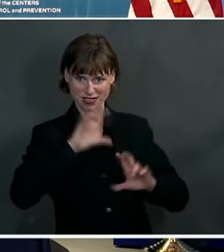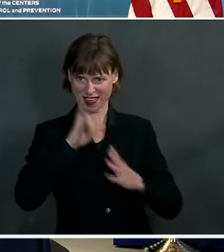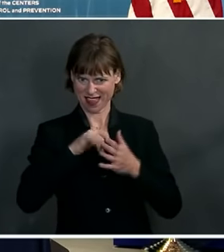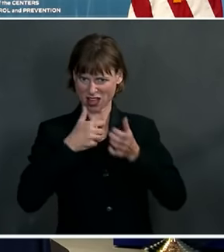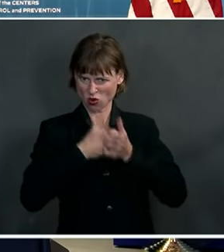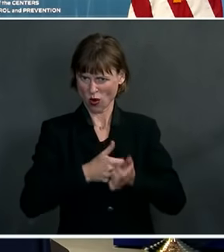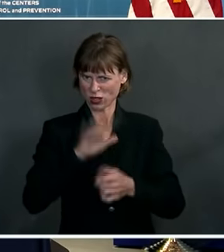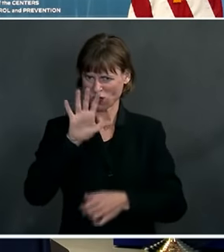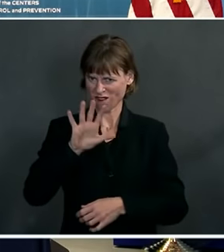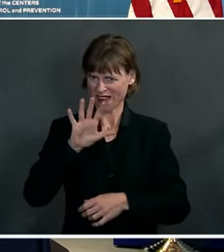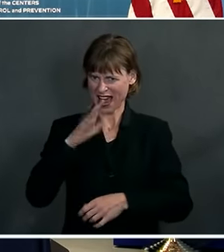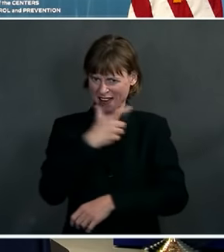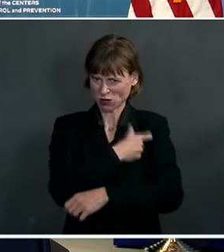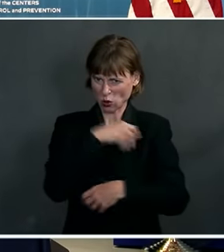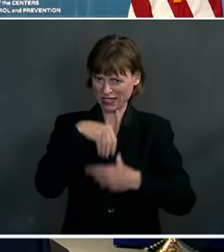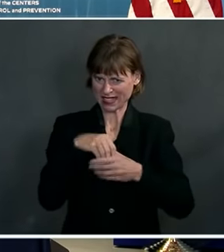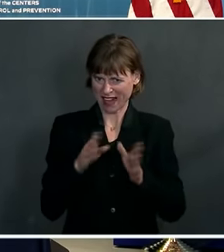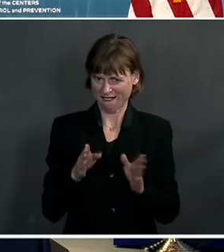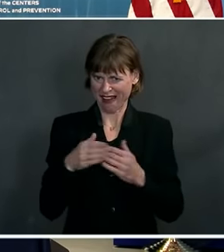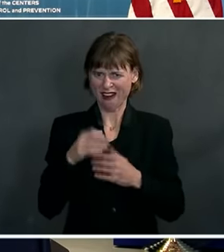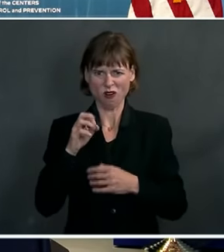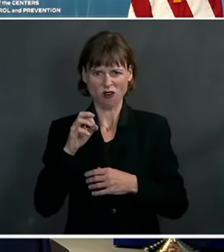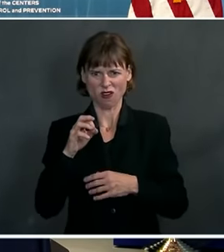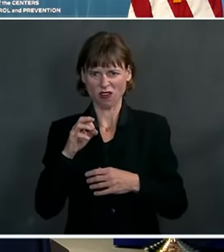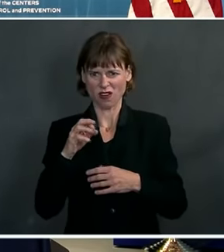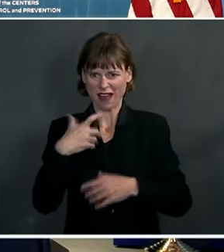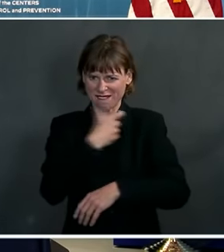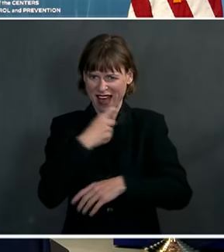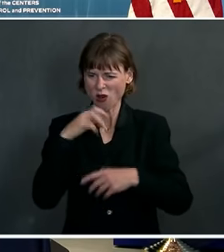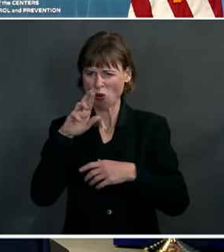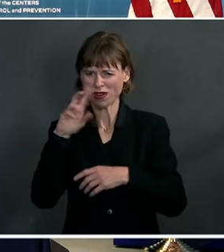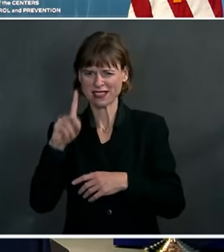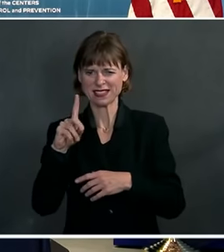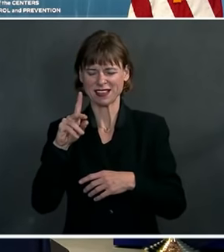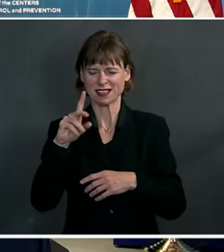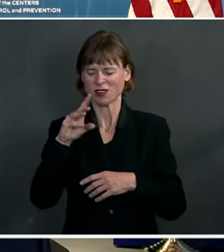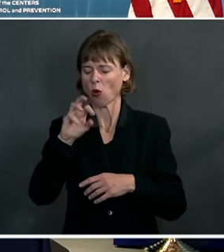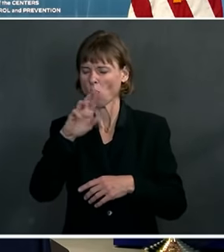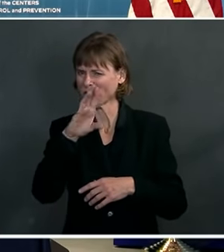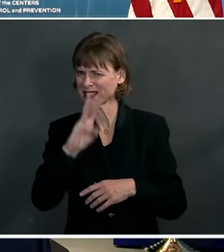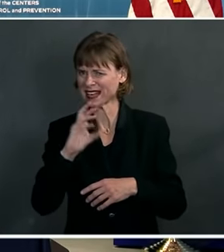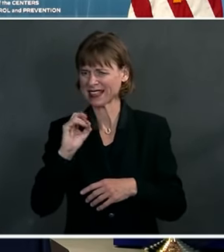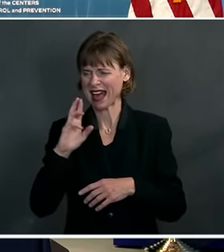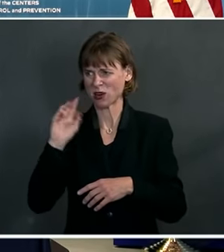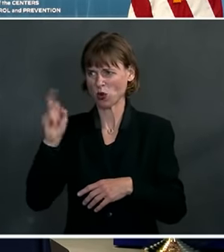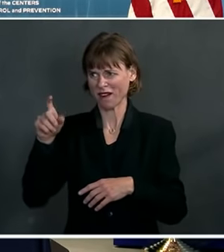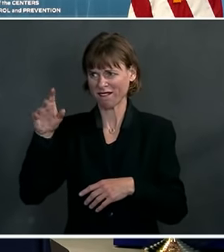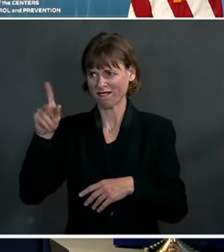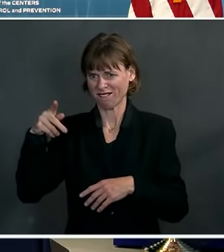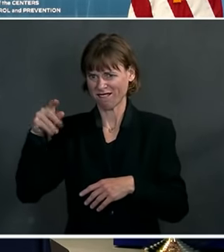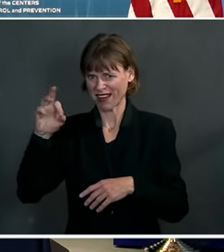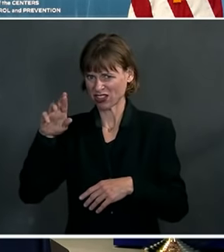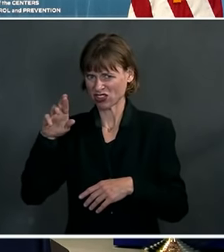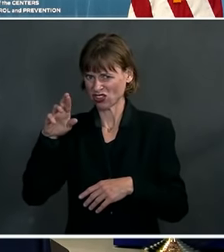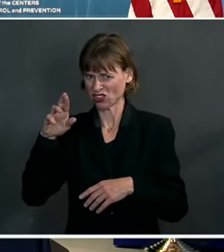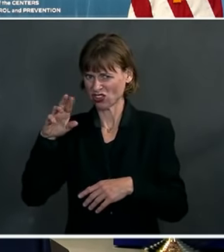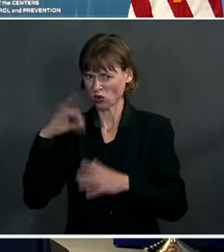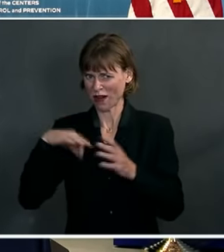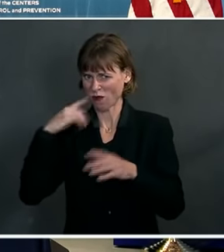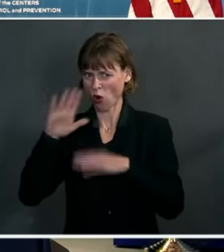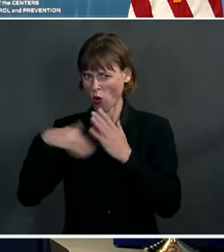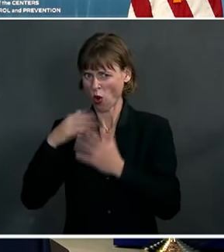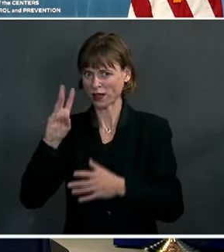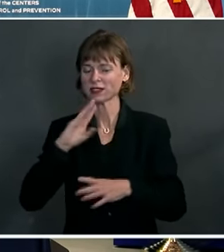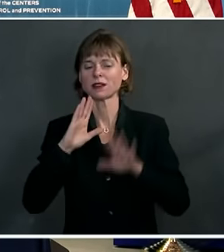five doses in the vial or six? And is Pfizer getting credit for all six doses? Thanks for the question. And